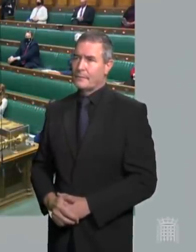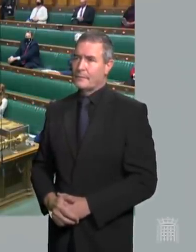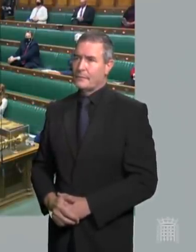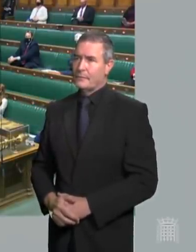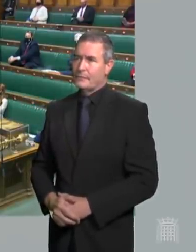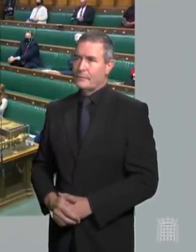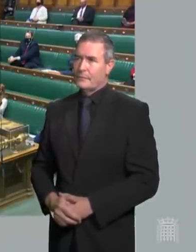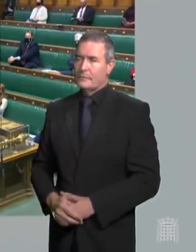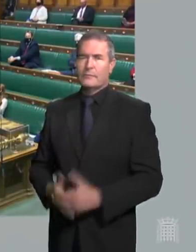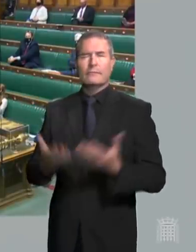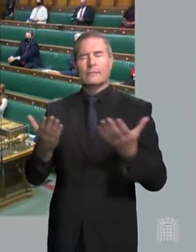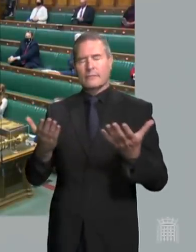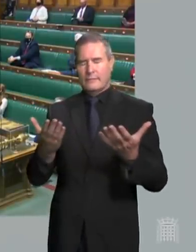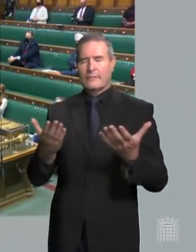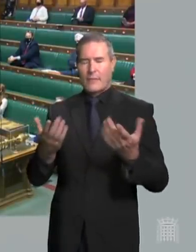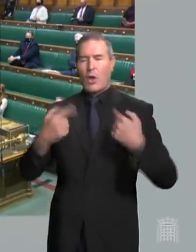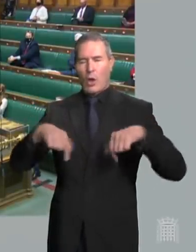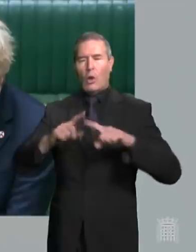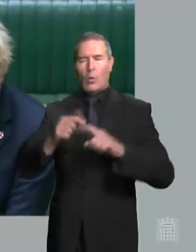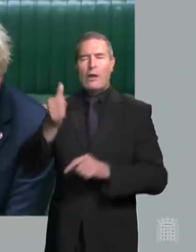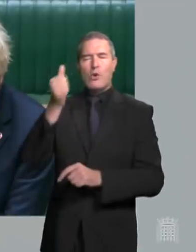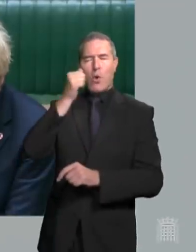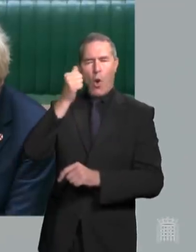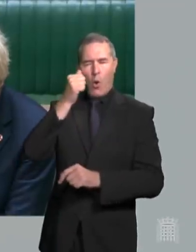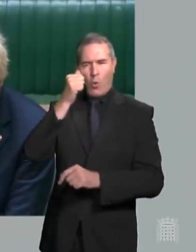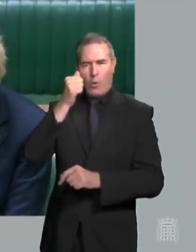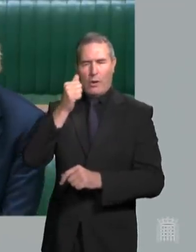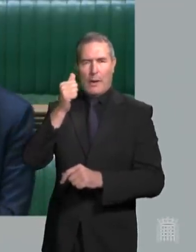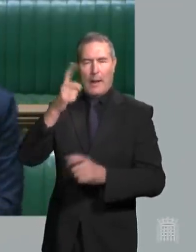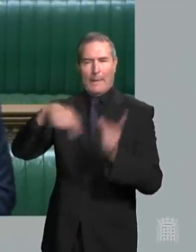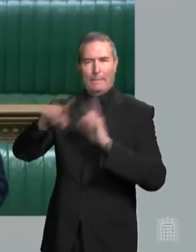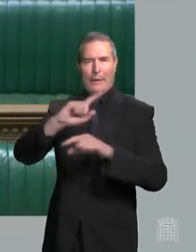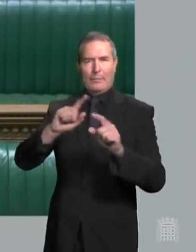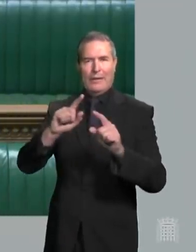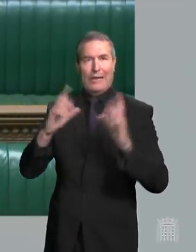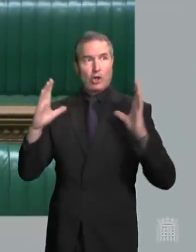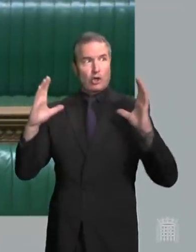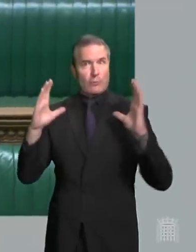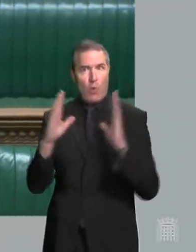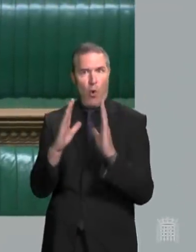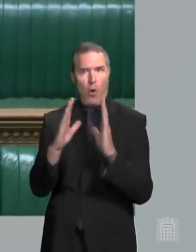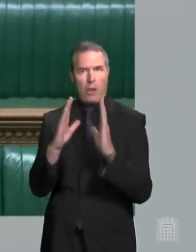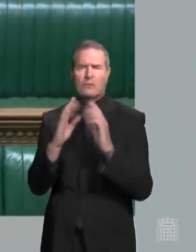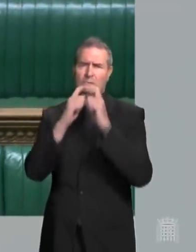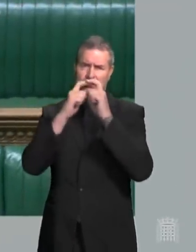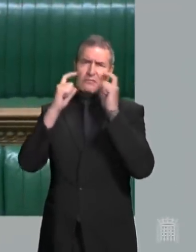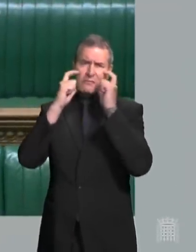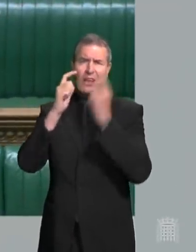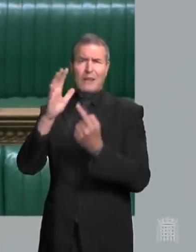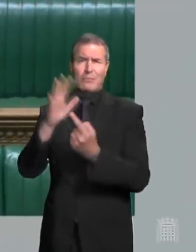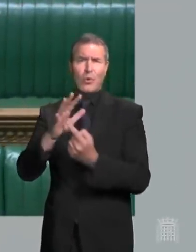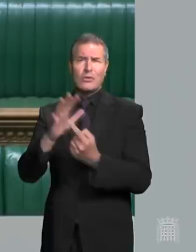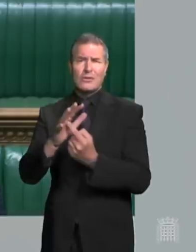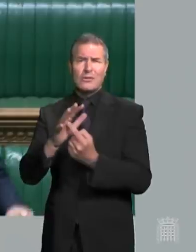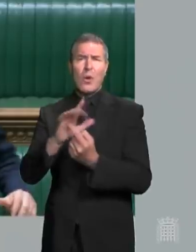Of course, Mr Speaker, we can see that it's common sense for people in confined spaces to wear a face mask